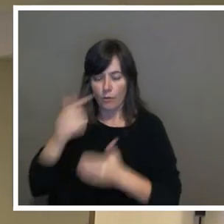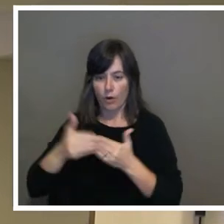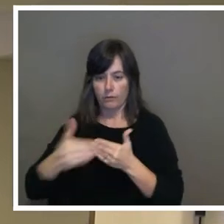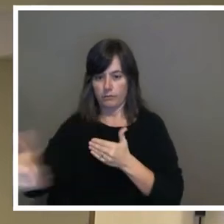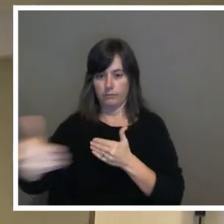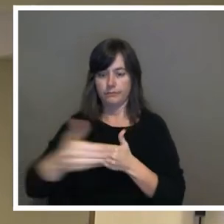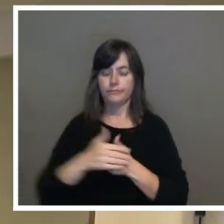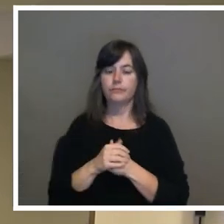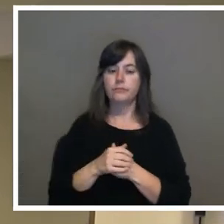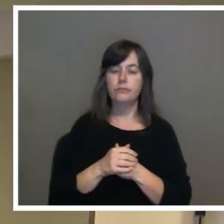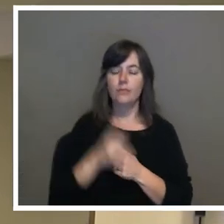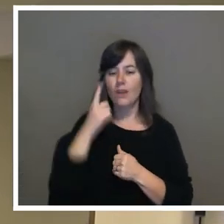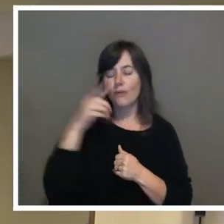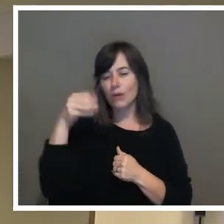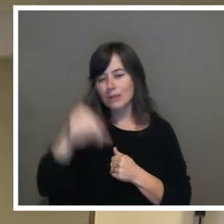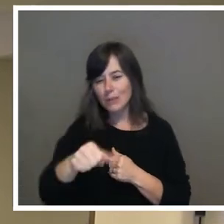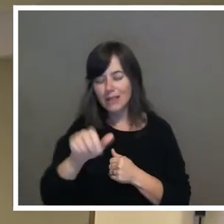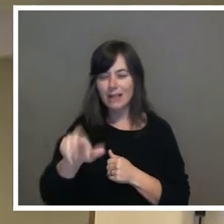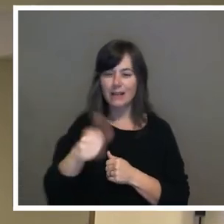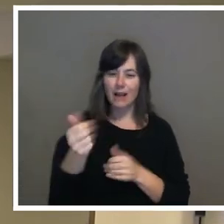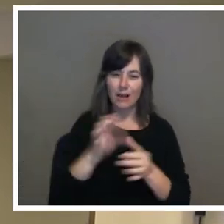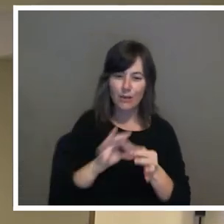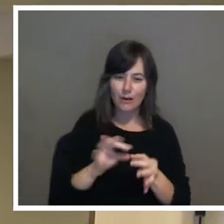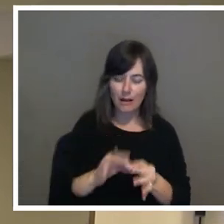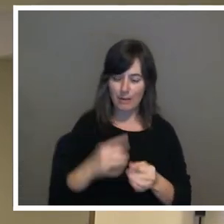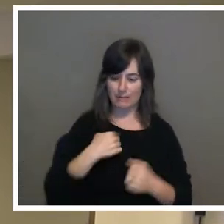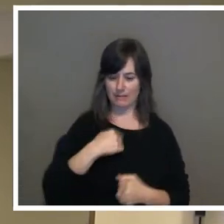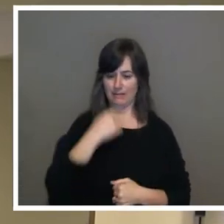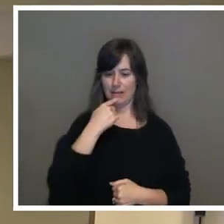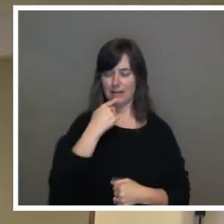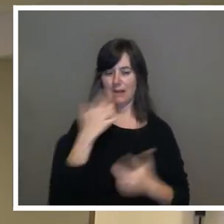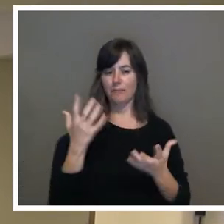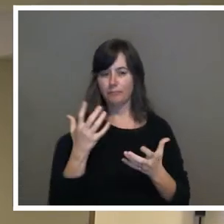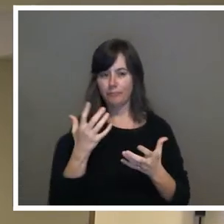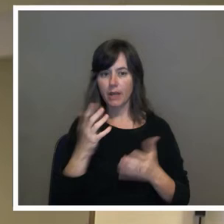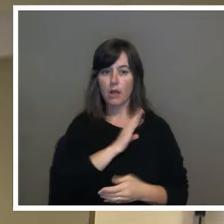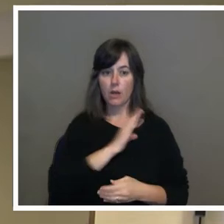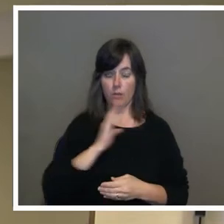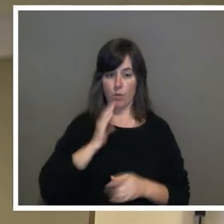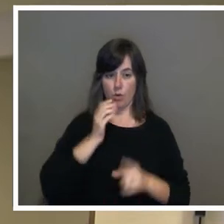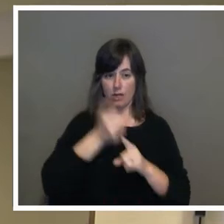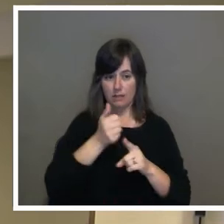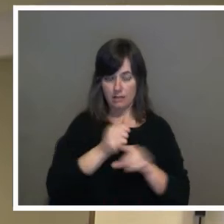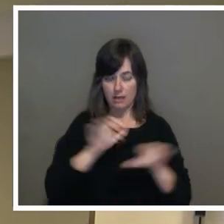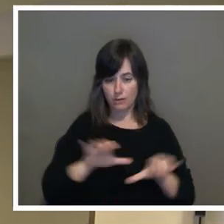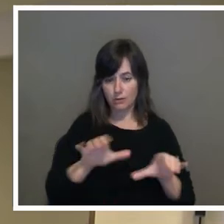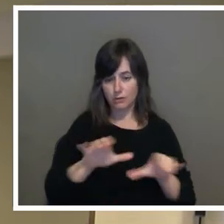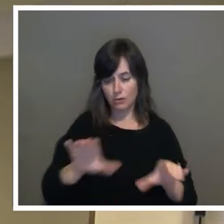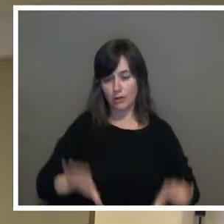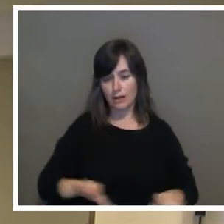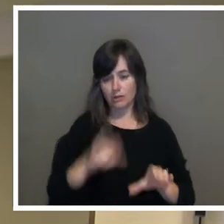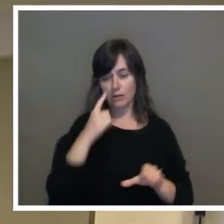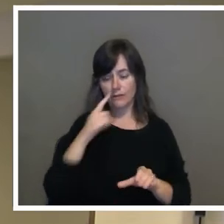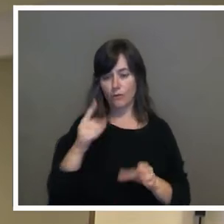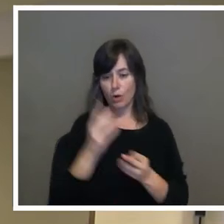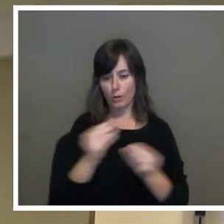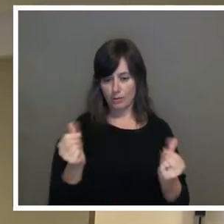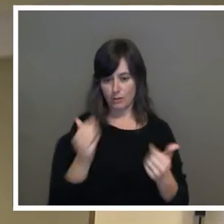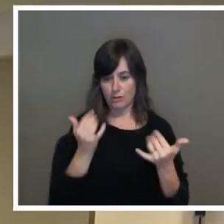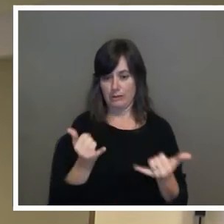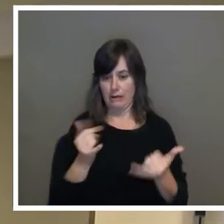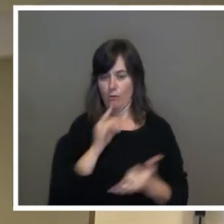spending and some of the other comments, I'd say the board took action on resolution today to really dig into